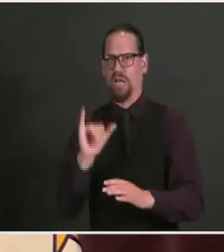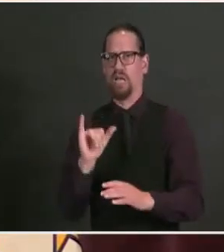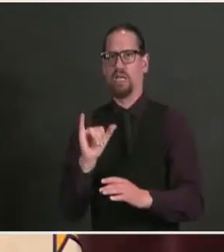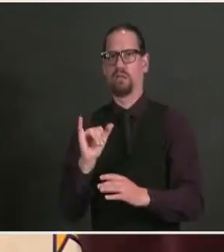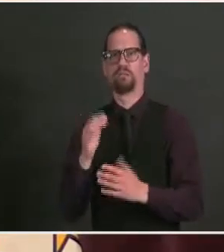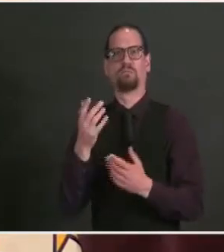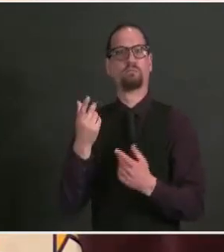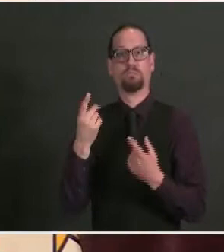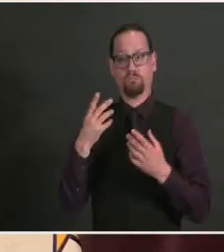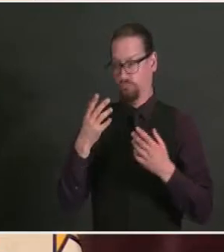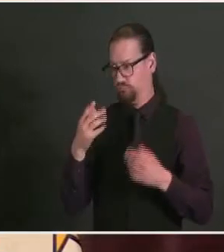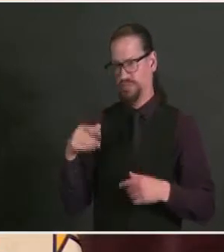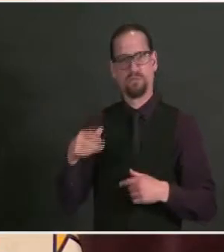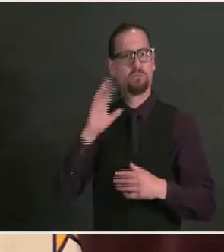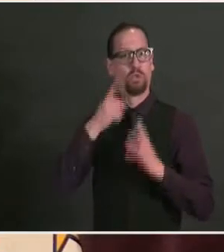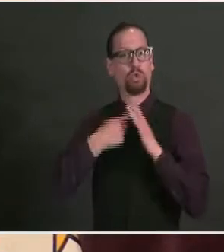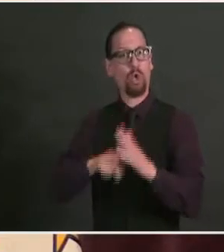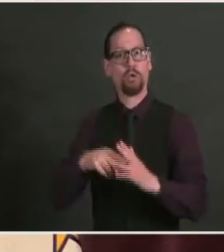journey to 70%.